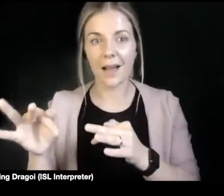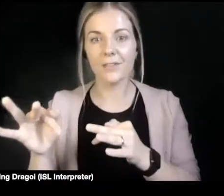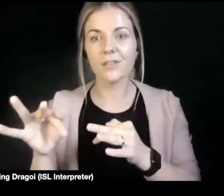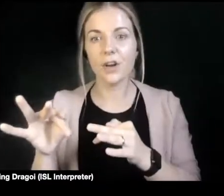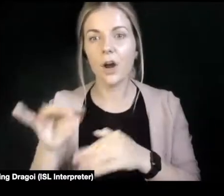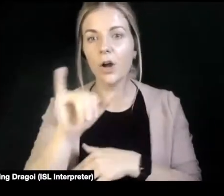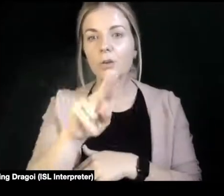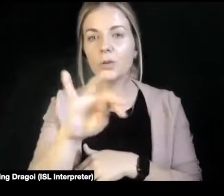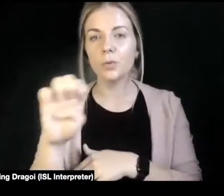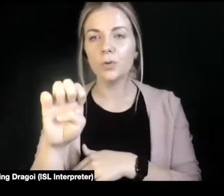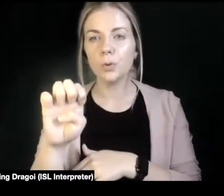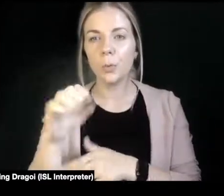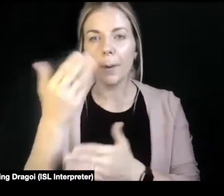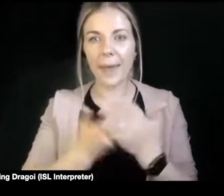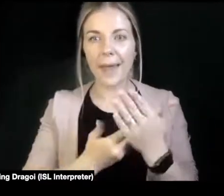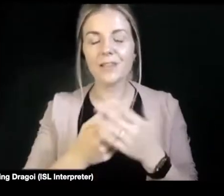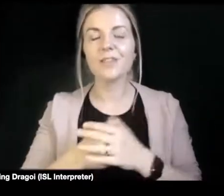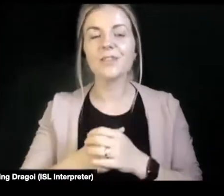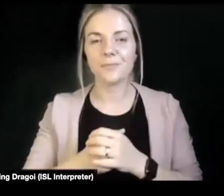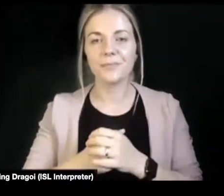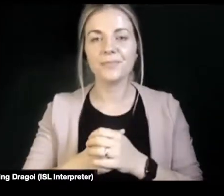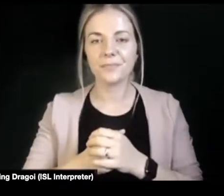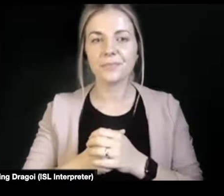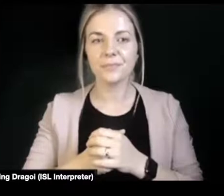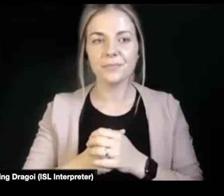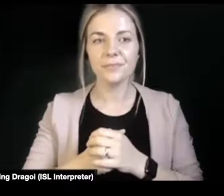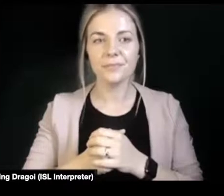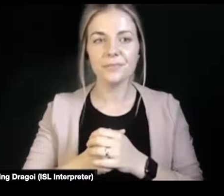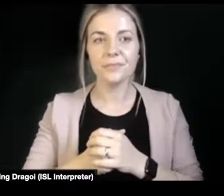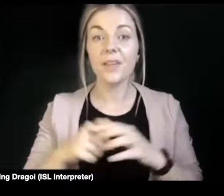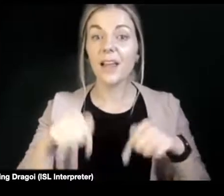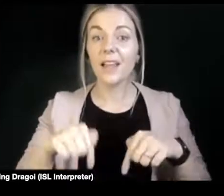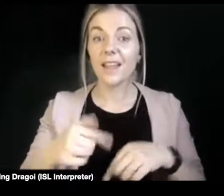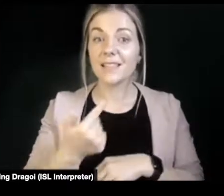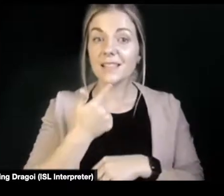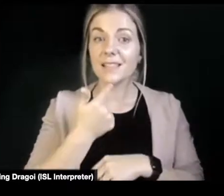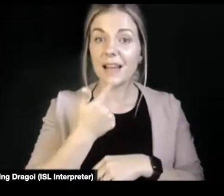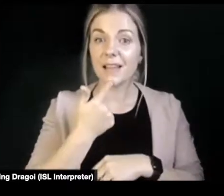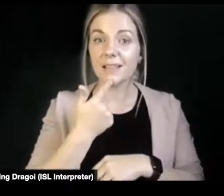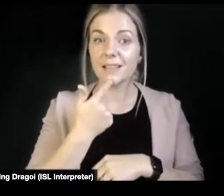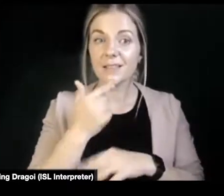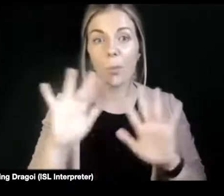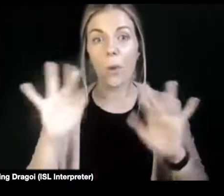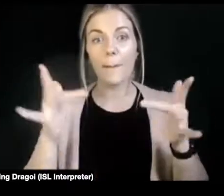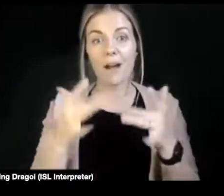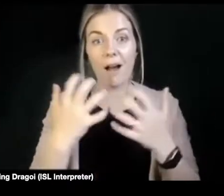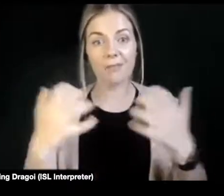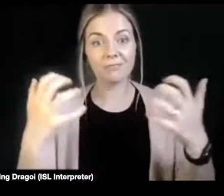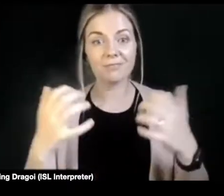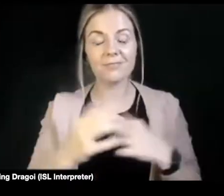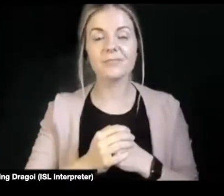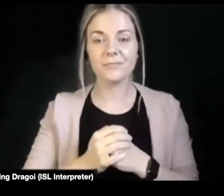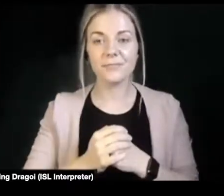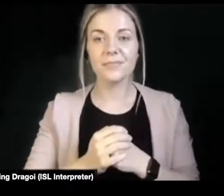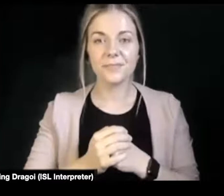page next week. So this is the second of our webinars. It's